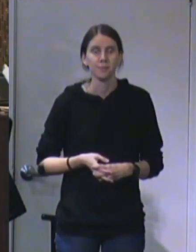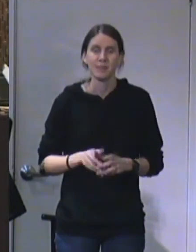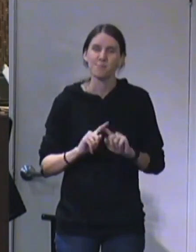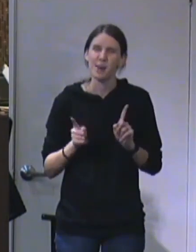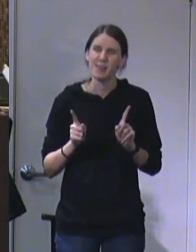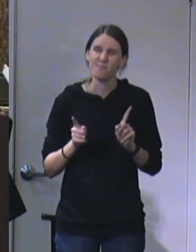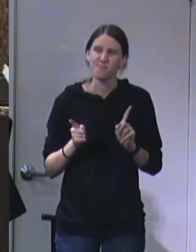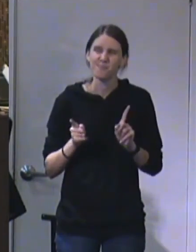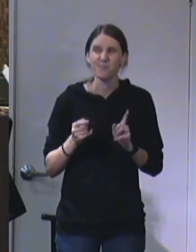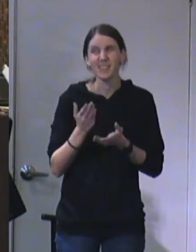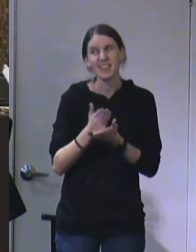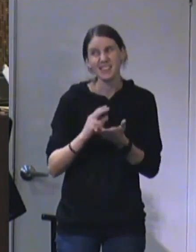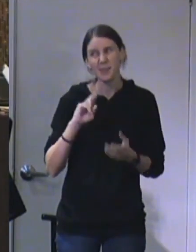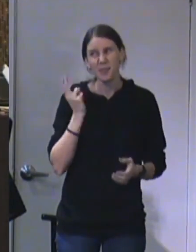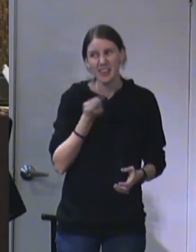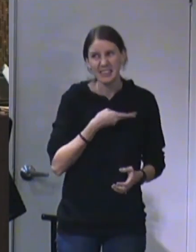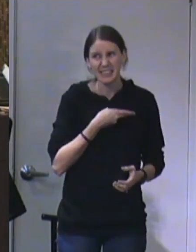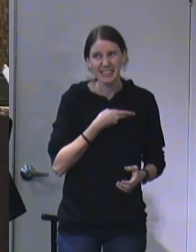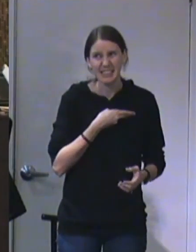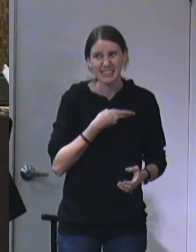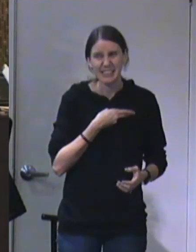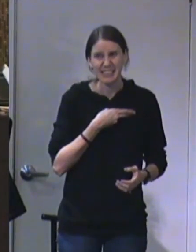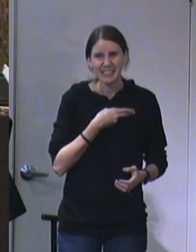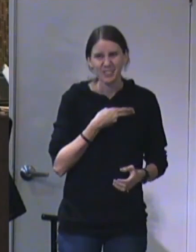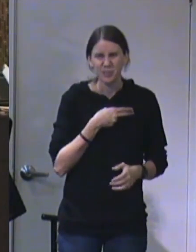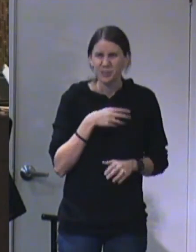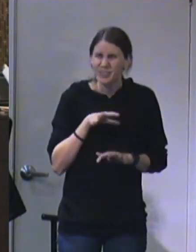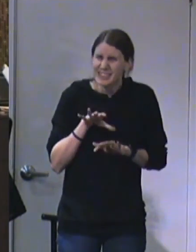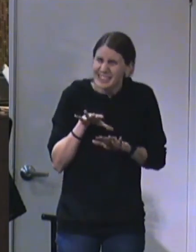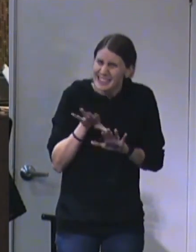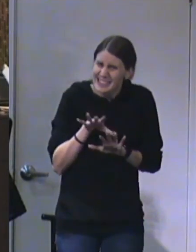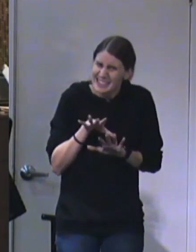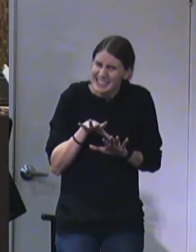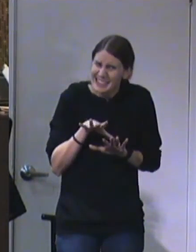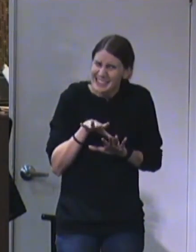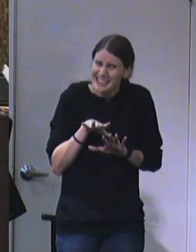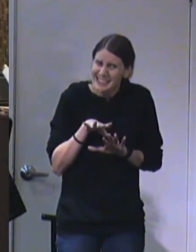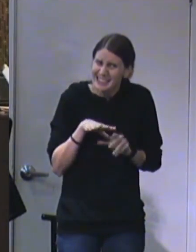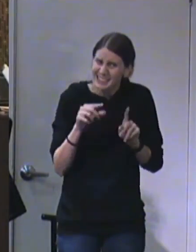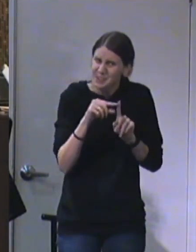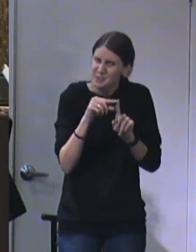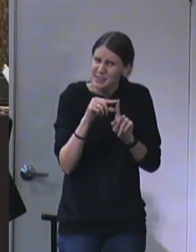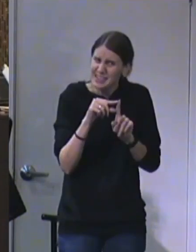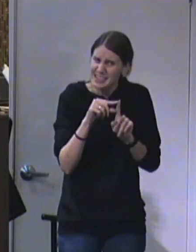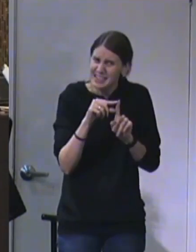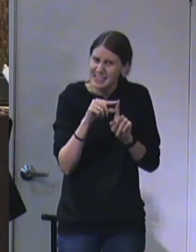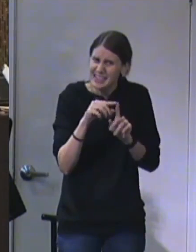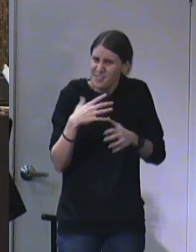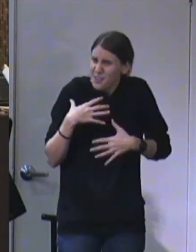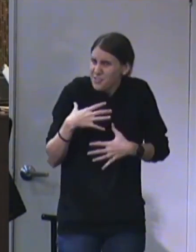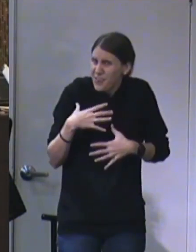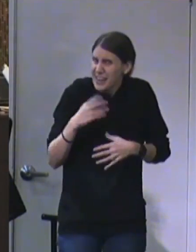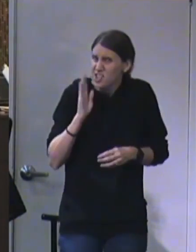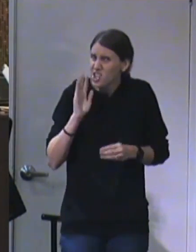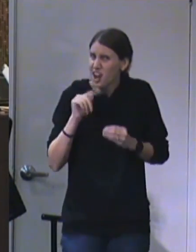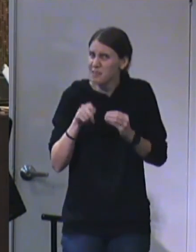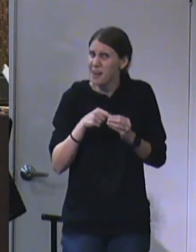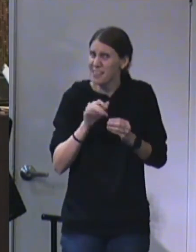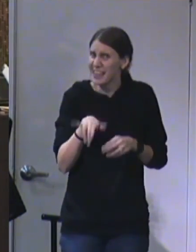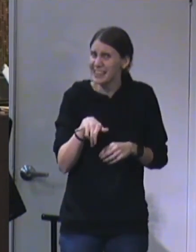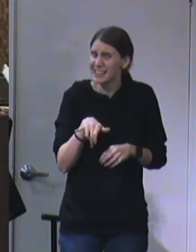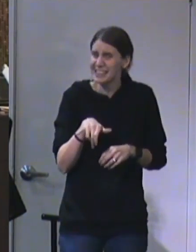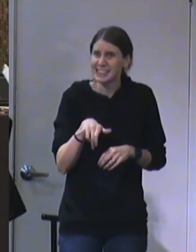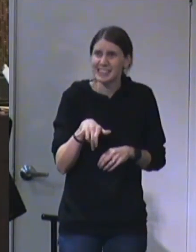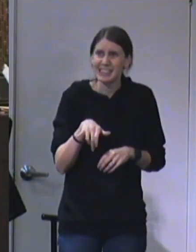But some of us are timid in what we say. We're afraid to speak up or we're